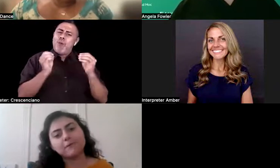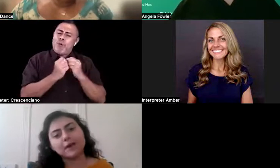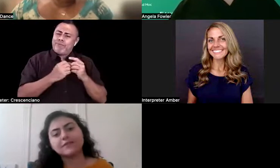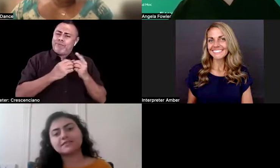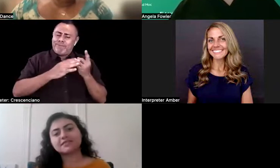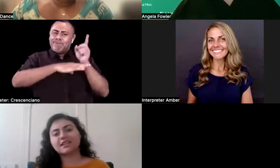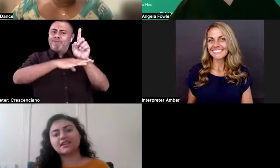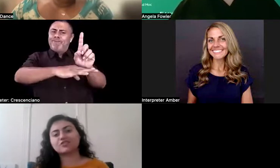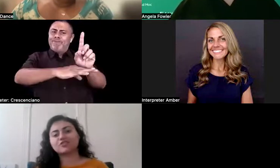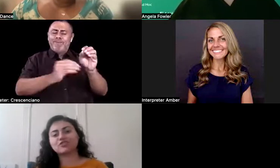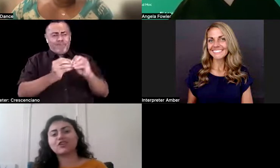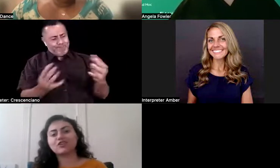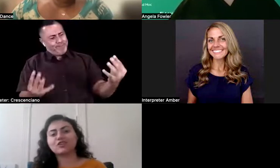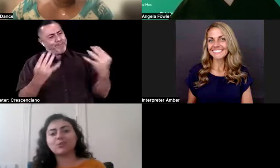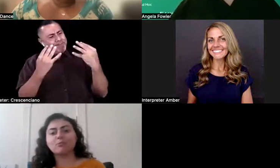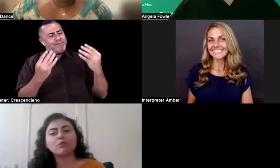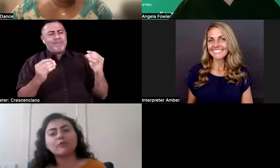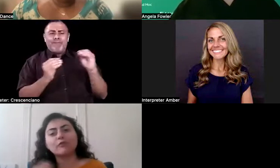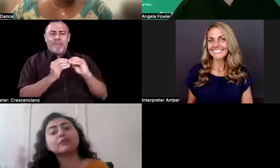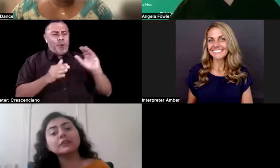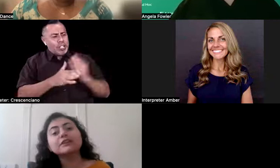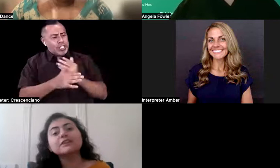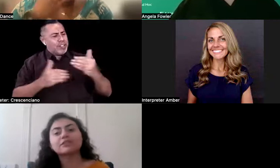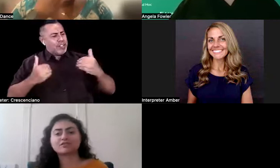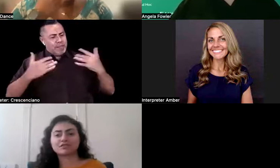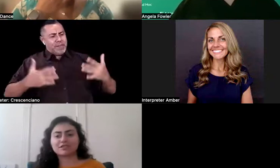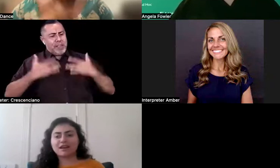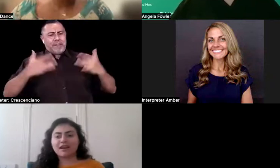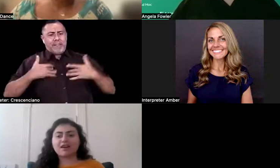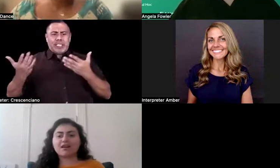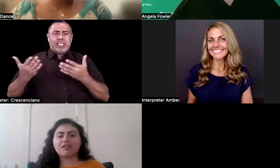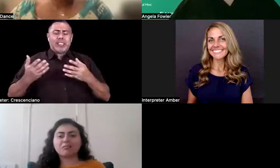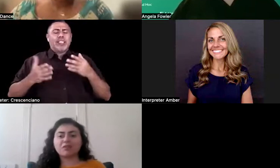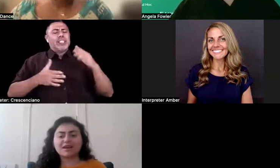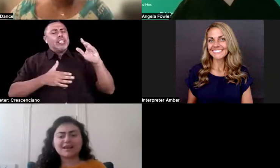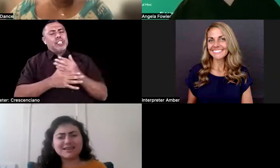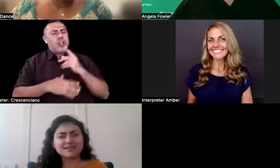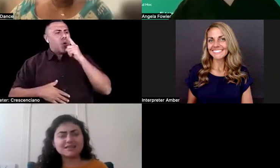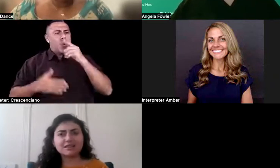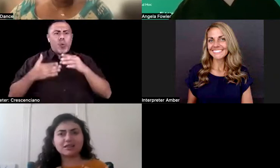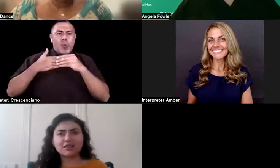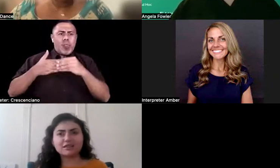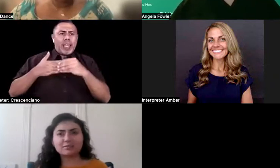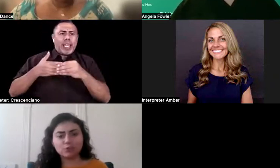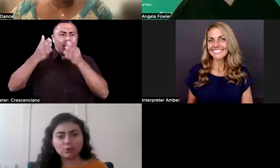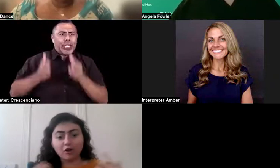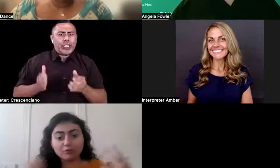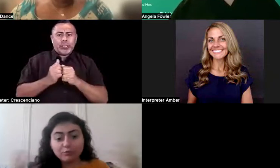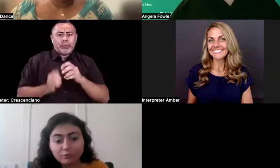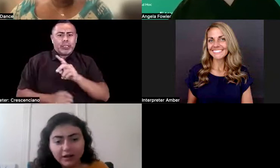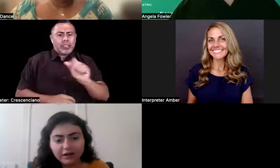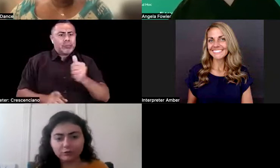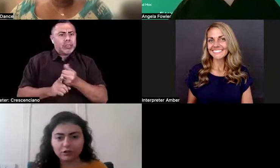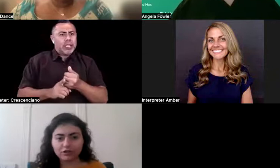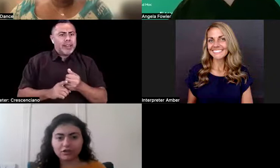events. Let's share more of our leaders. Um, and let's put our